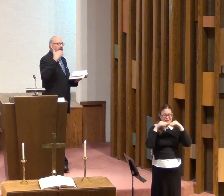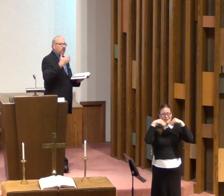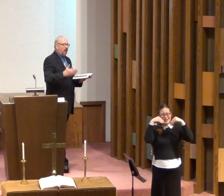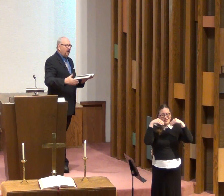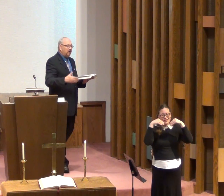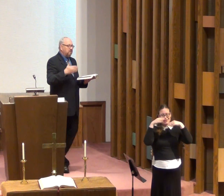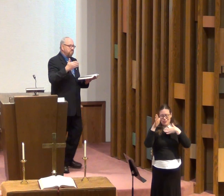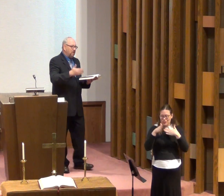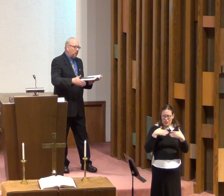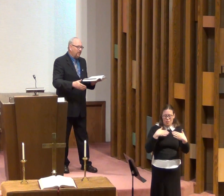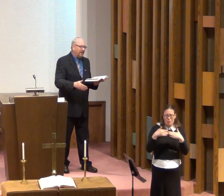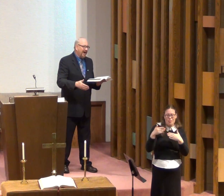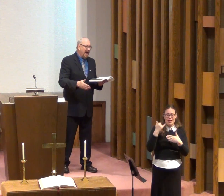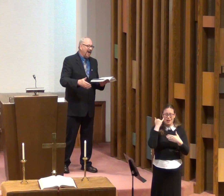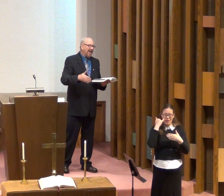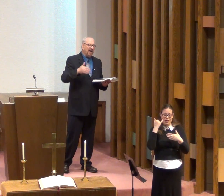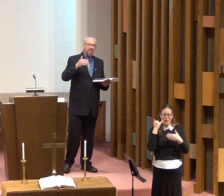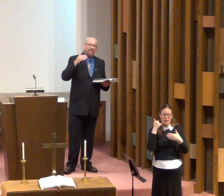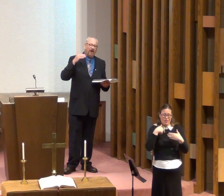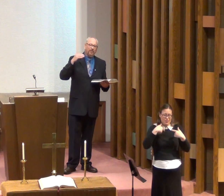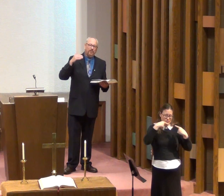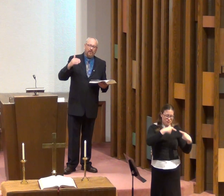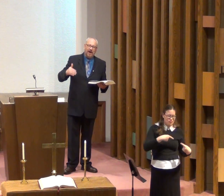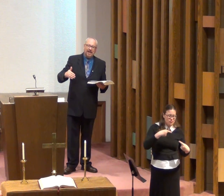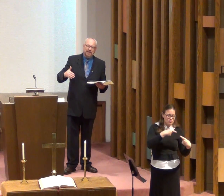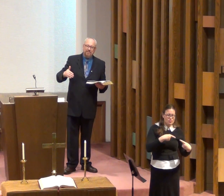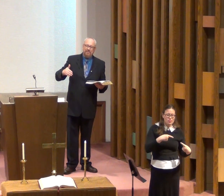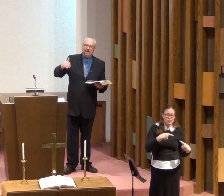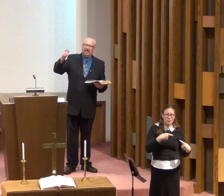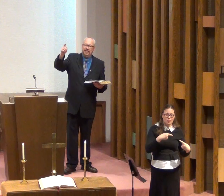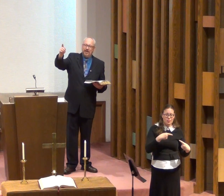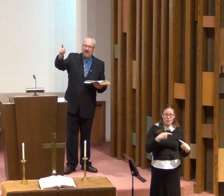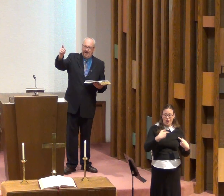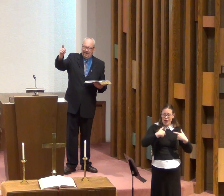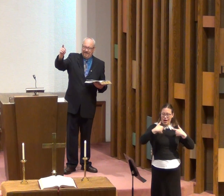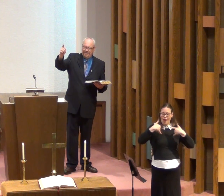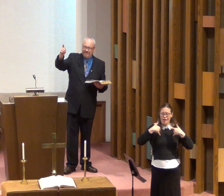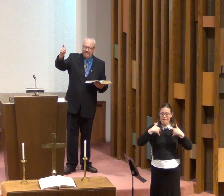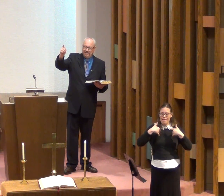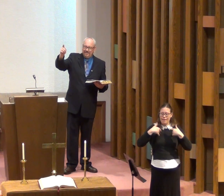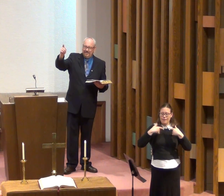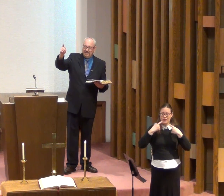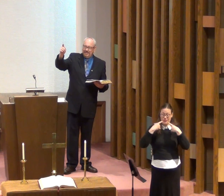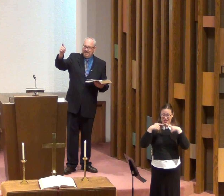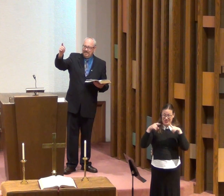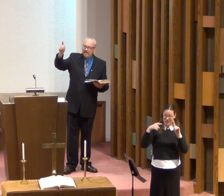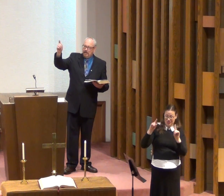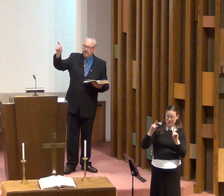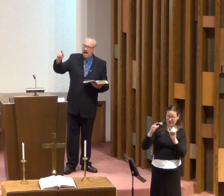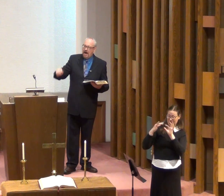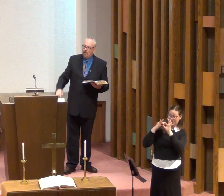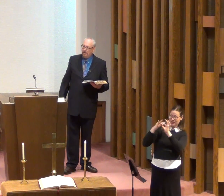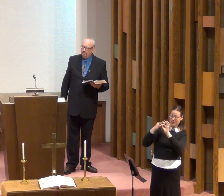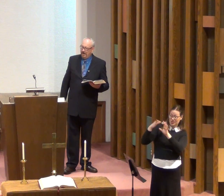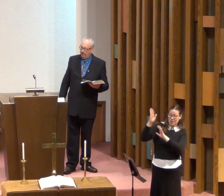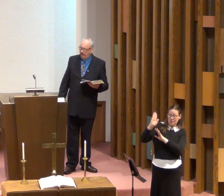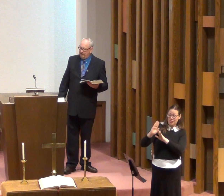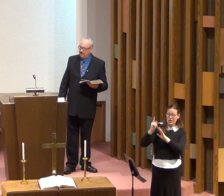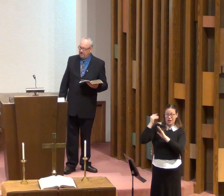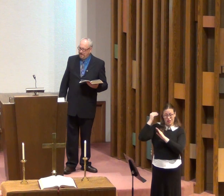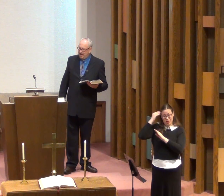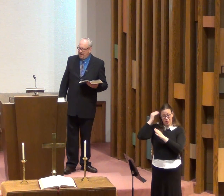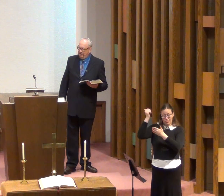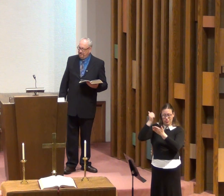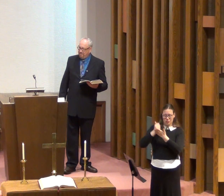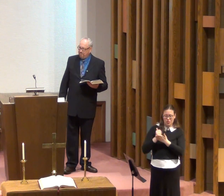the dark moment. I have found triumph in God in the hour of my